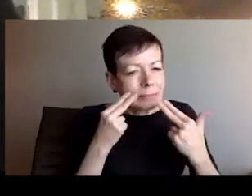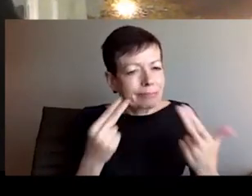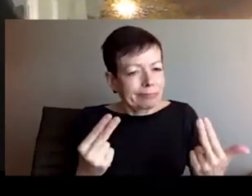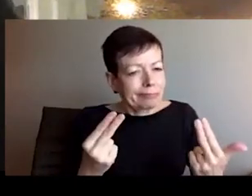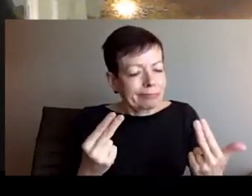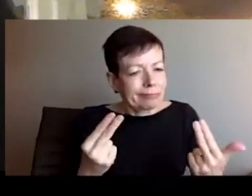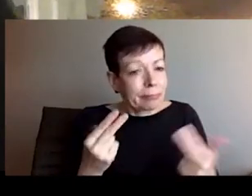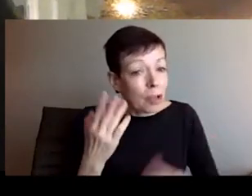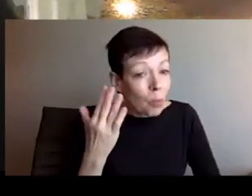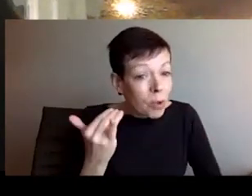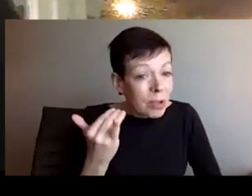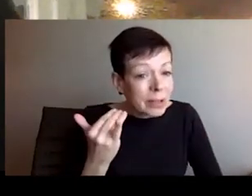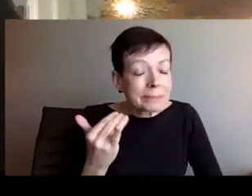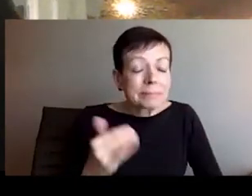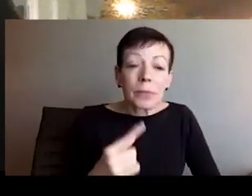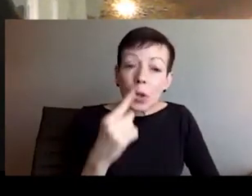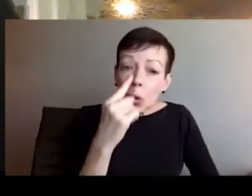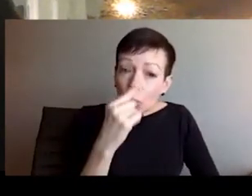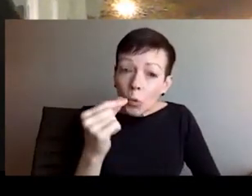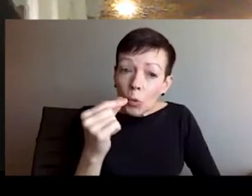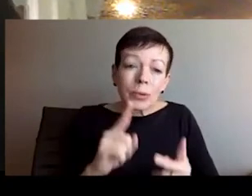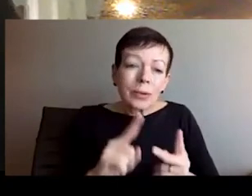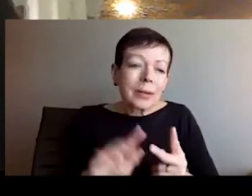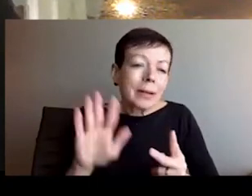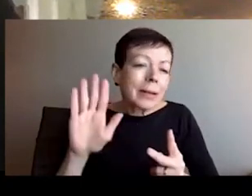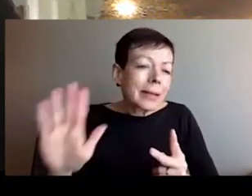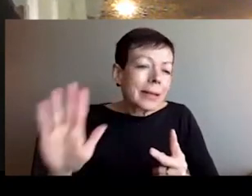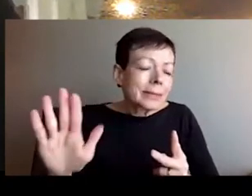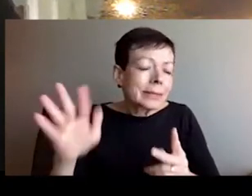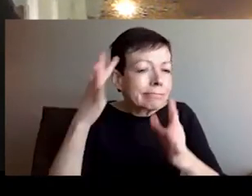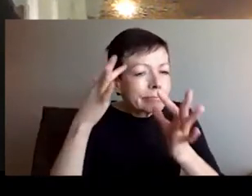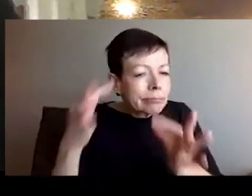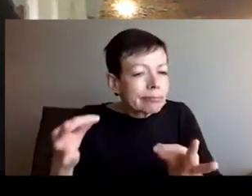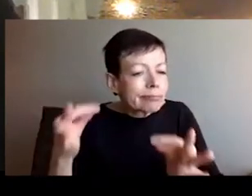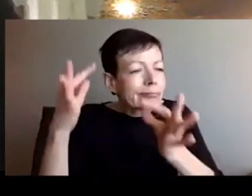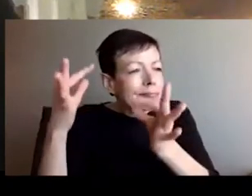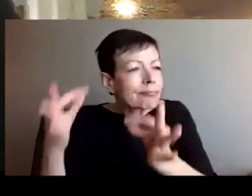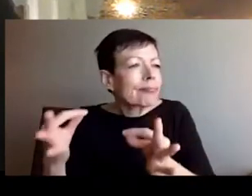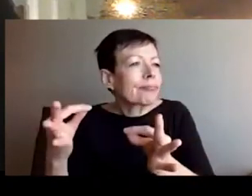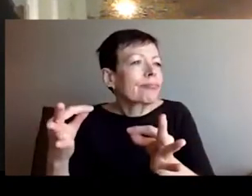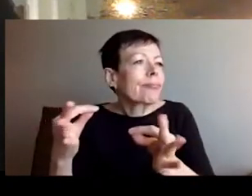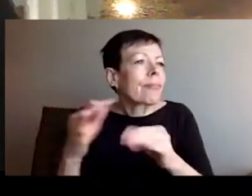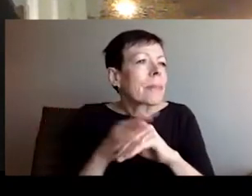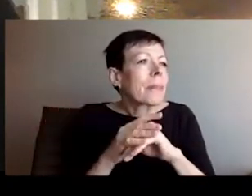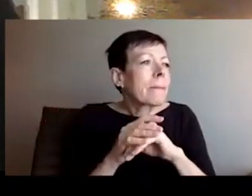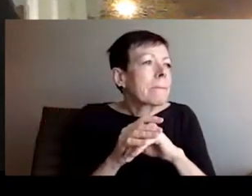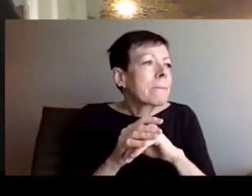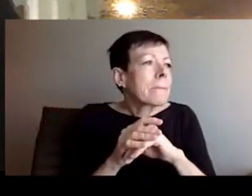in this kind of in a frame of the democratic